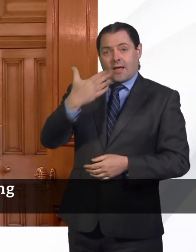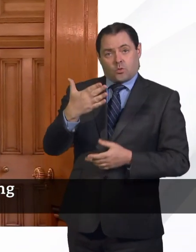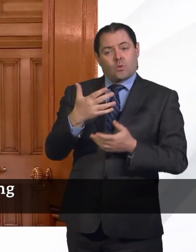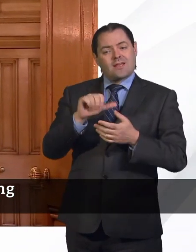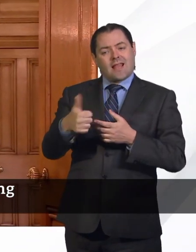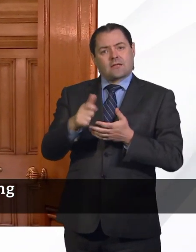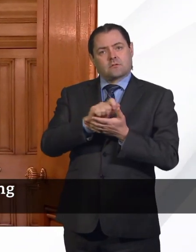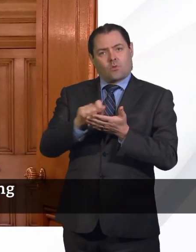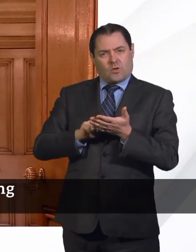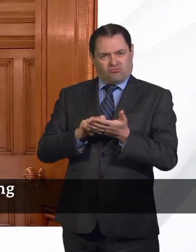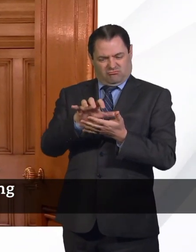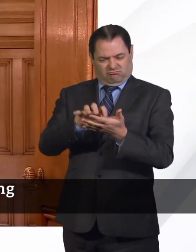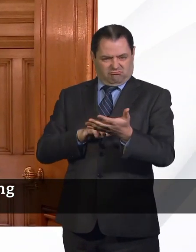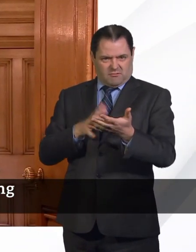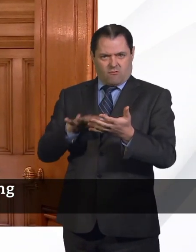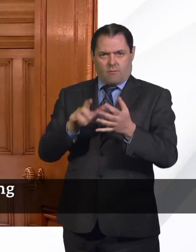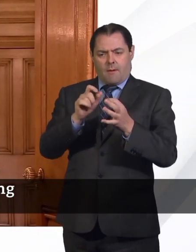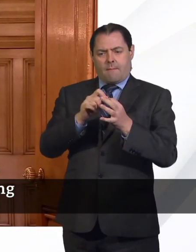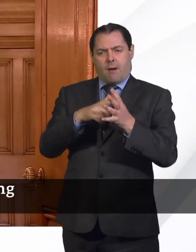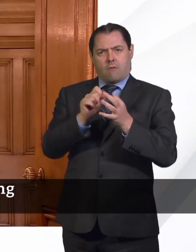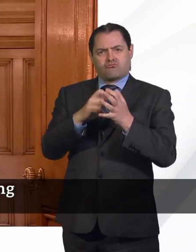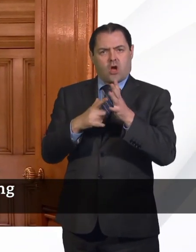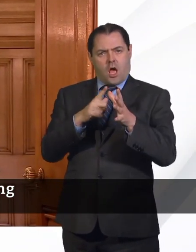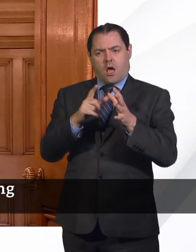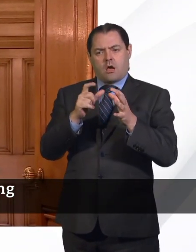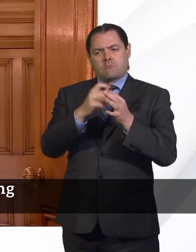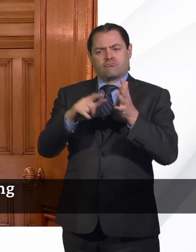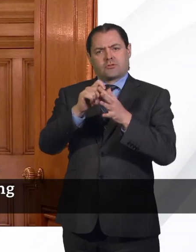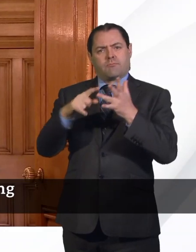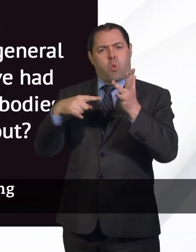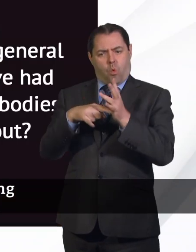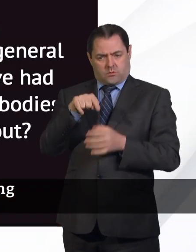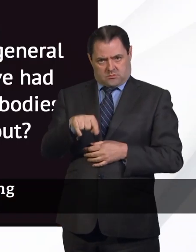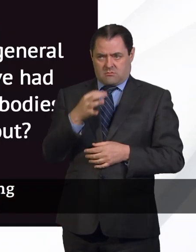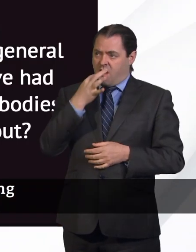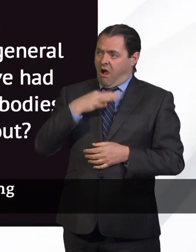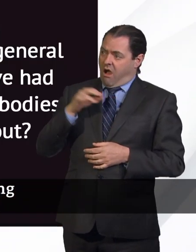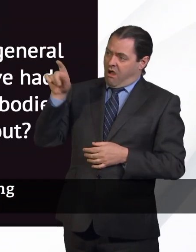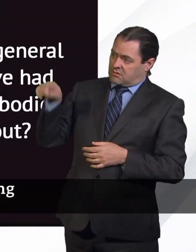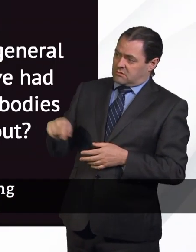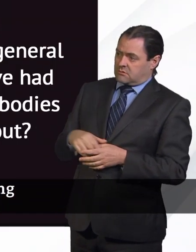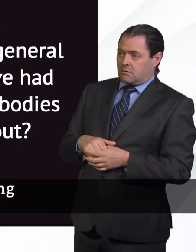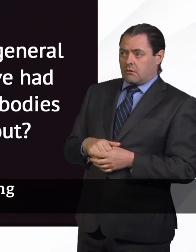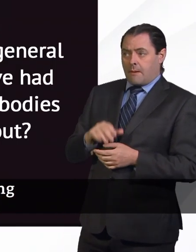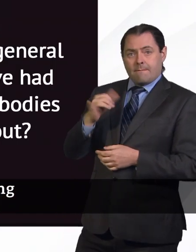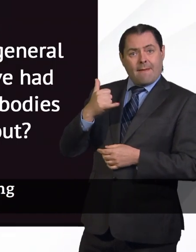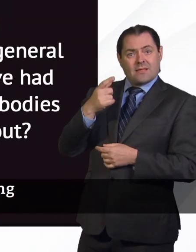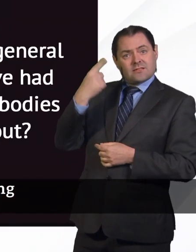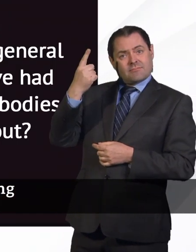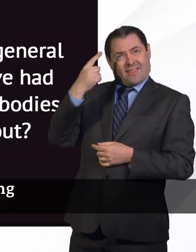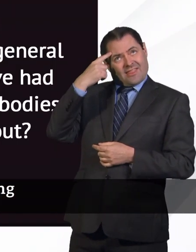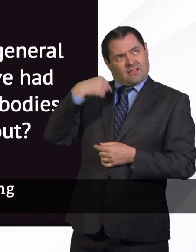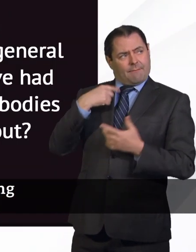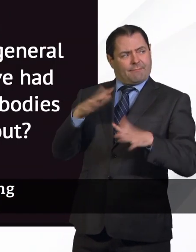from Barbara from Bridport. Barbara asks, when will those members of the general public who suspect that they may have had